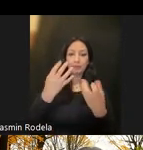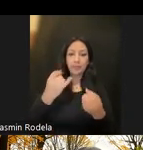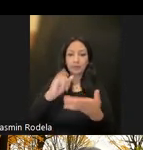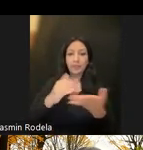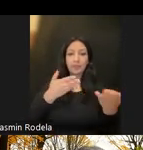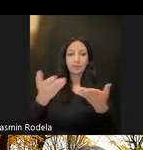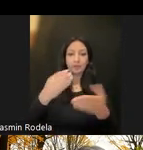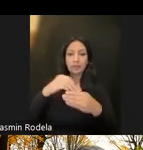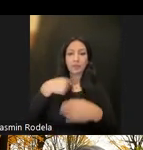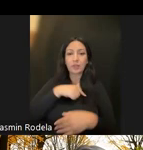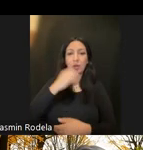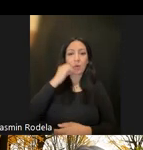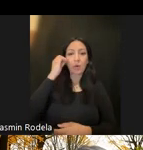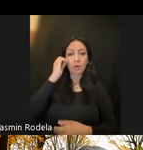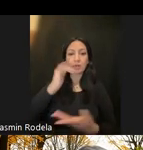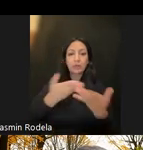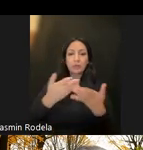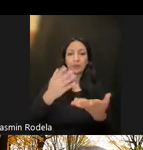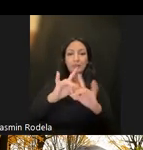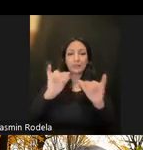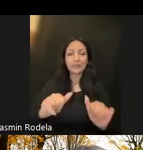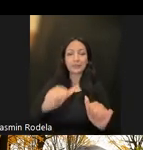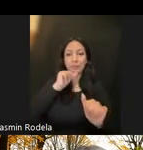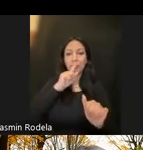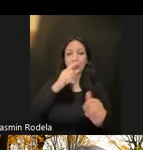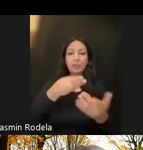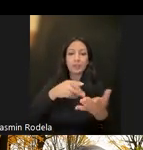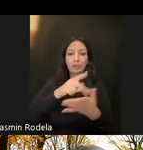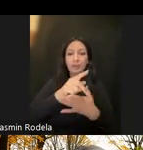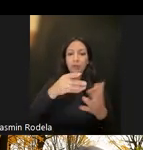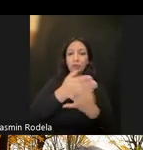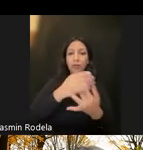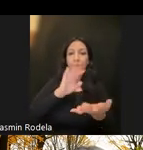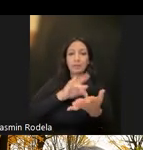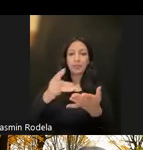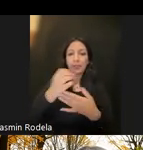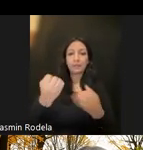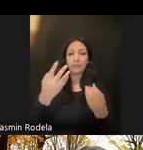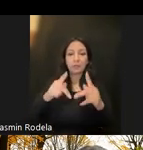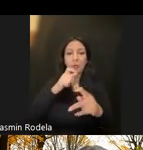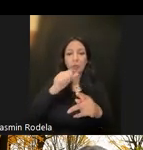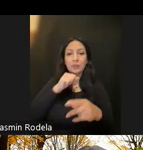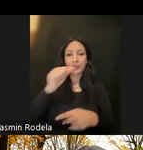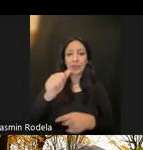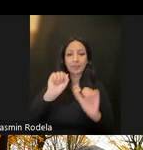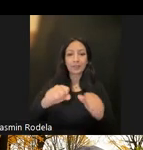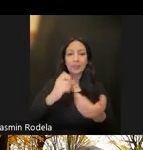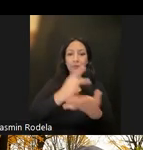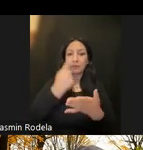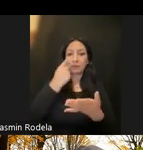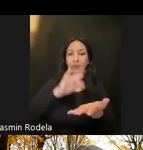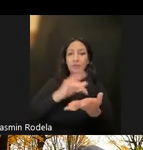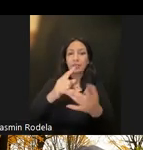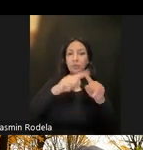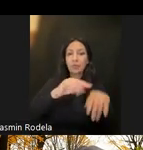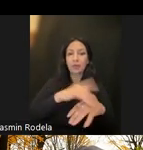services in our home and community-based services system are not funded by Medi-Cal, and many people who are not eligible for Medi-Cal rely